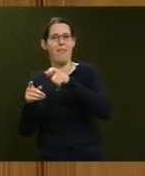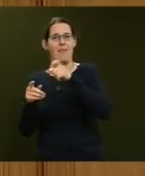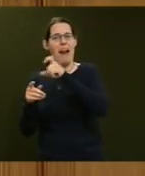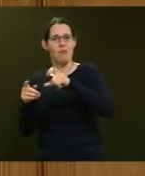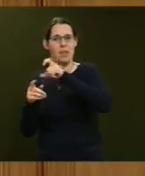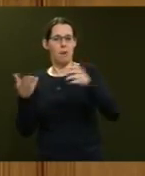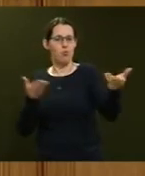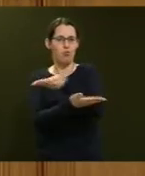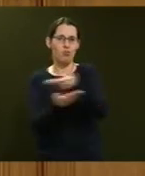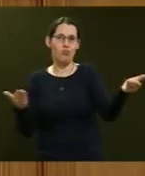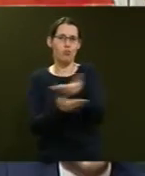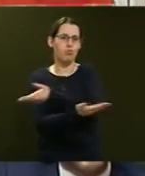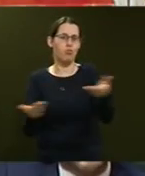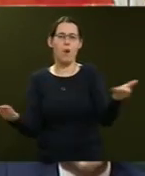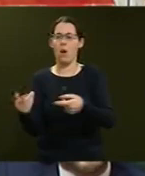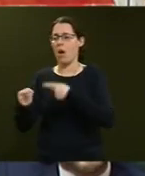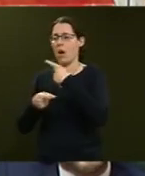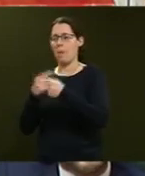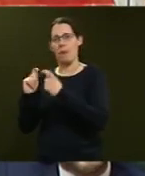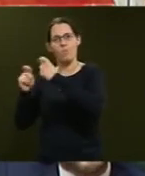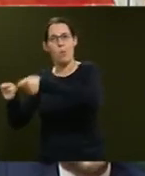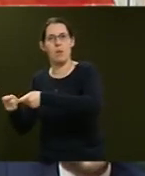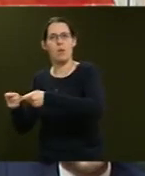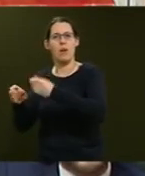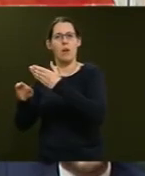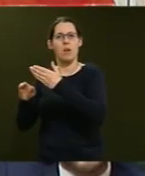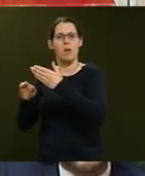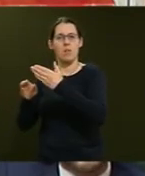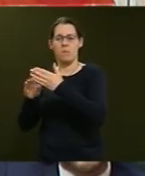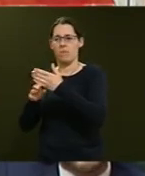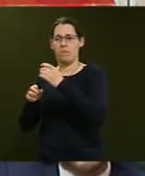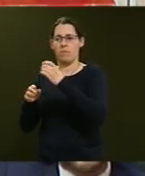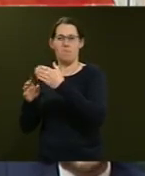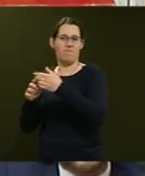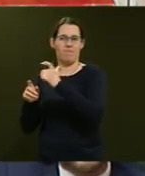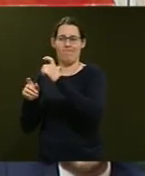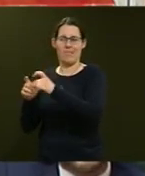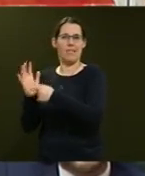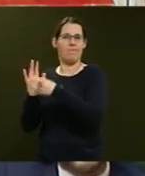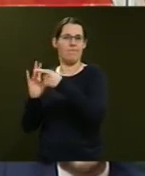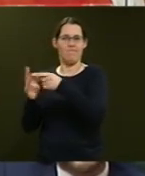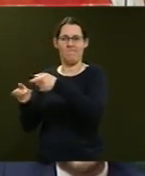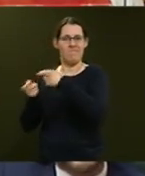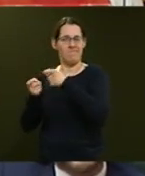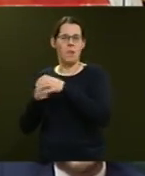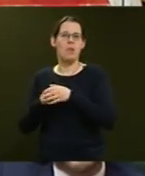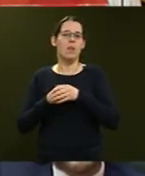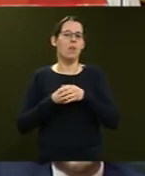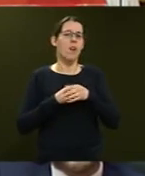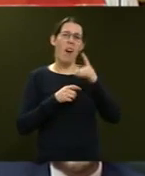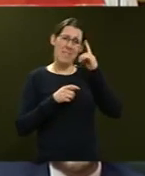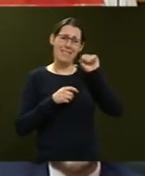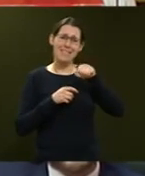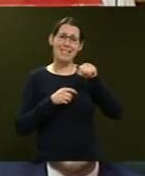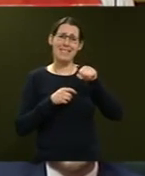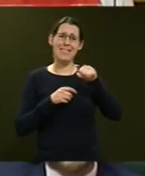Technology Officer? Mr Speaker, in fact, I believe yesterday it was acknowledged that there were communications between the Prime Minister and